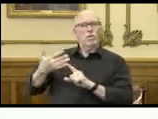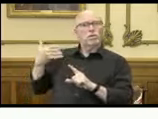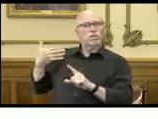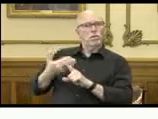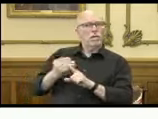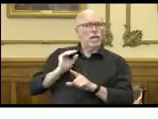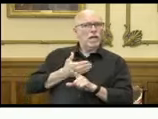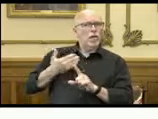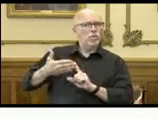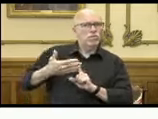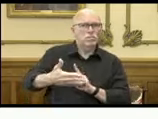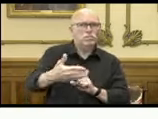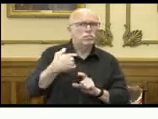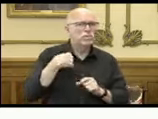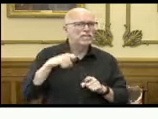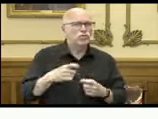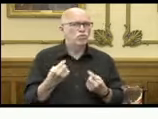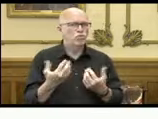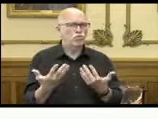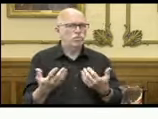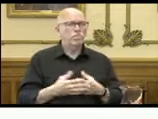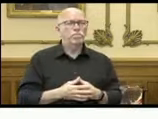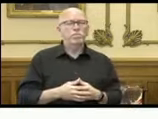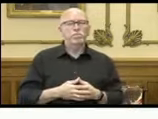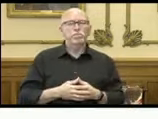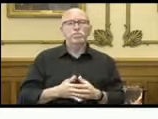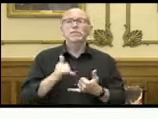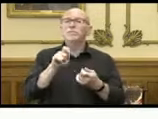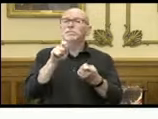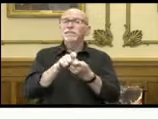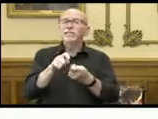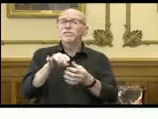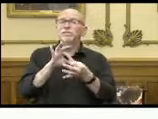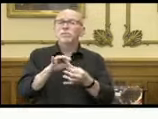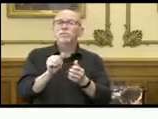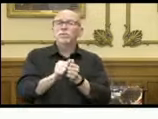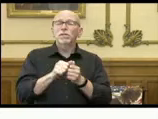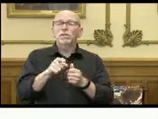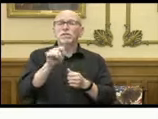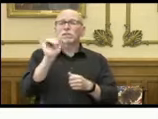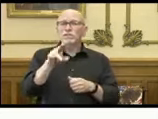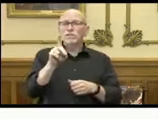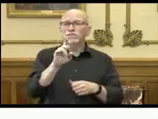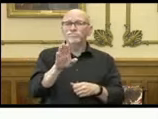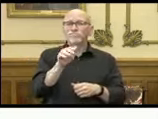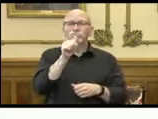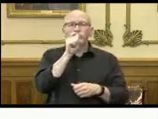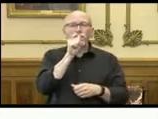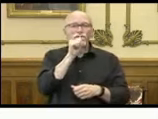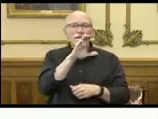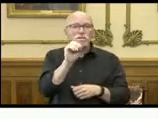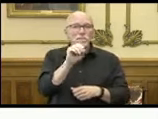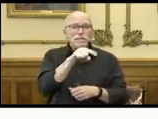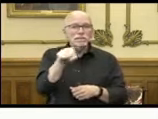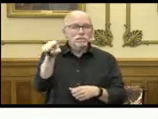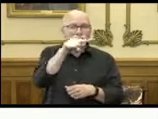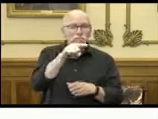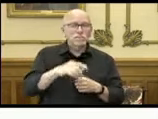progress that we need to make. Now, specifically as it relates to Indiana's private industry,